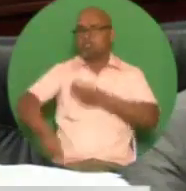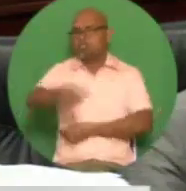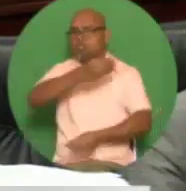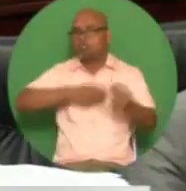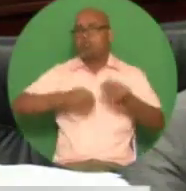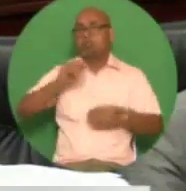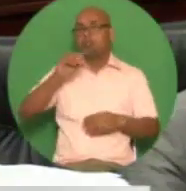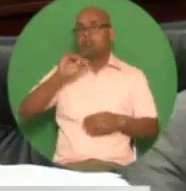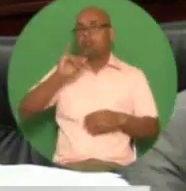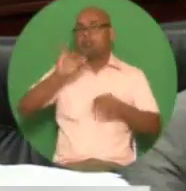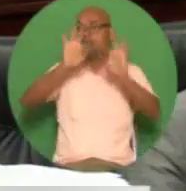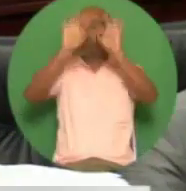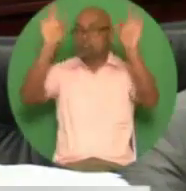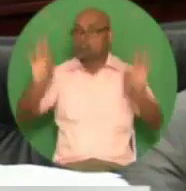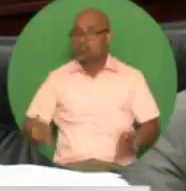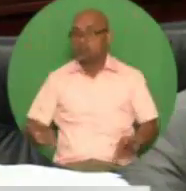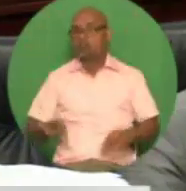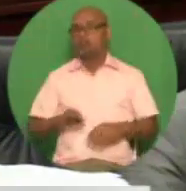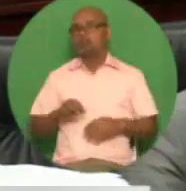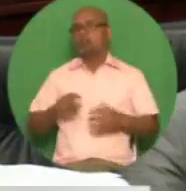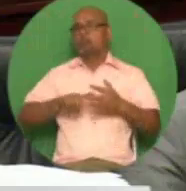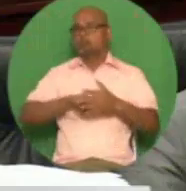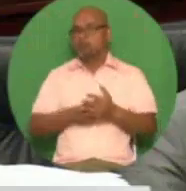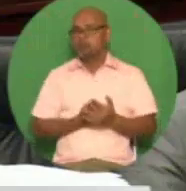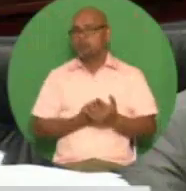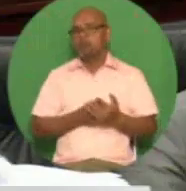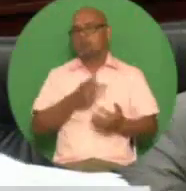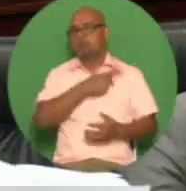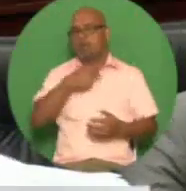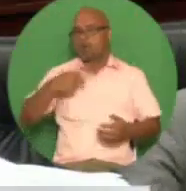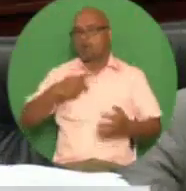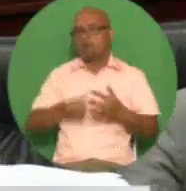be introduced in the parliament during this fiscal year